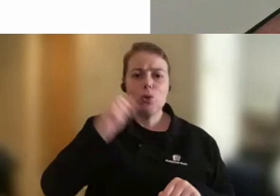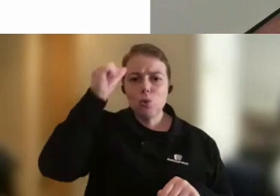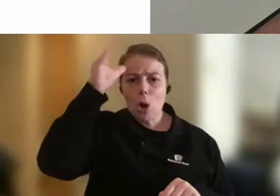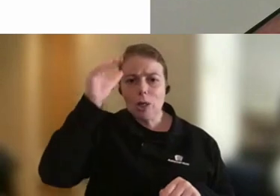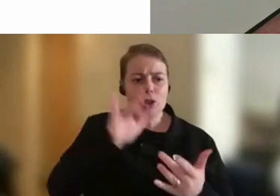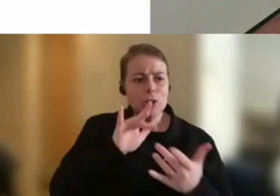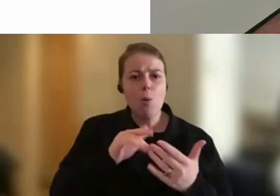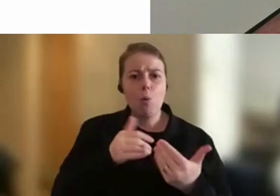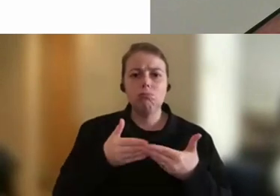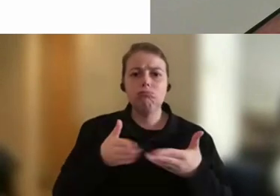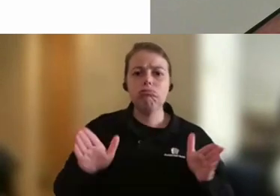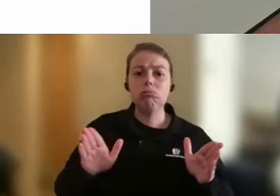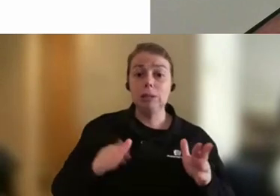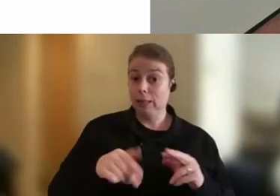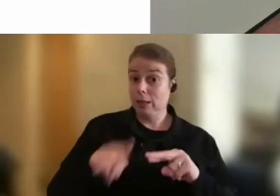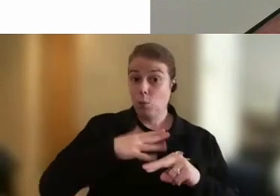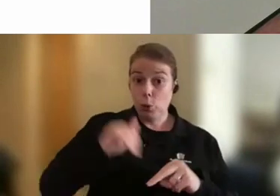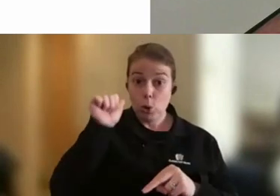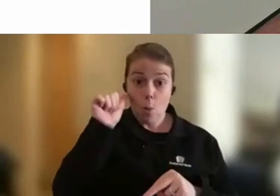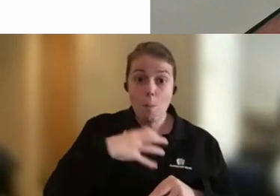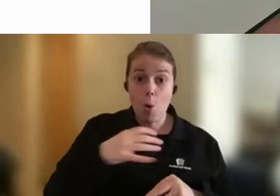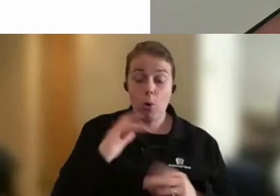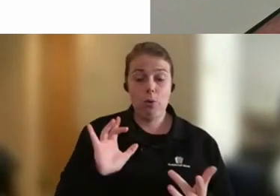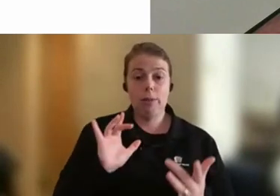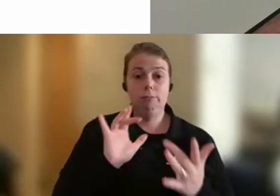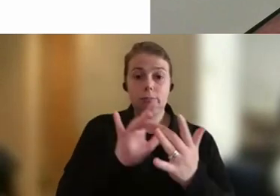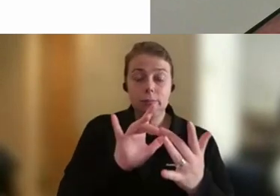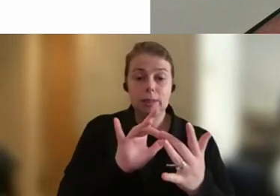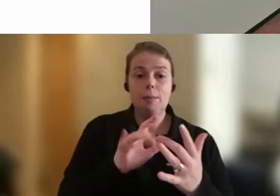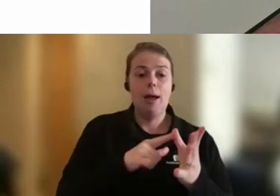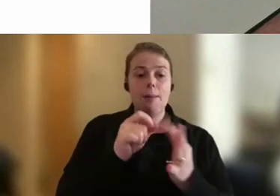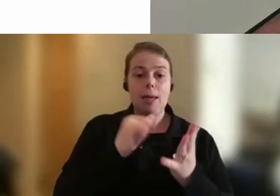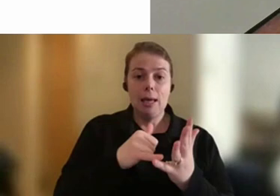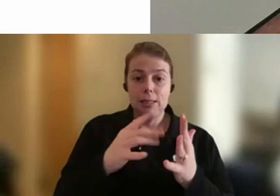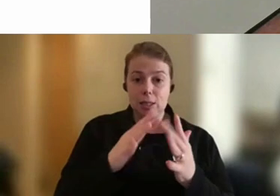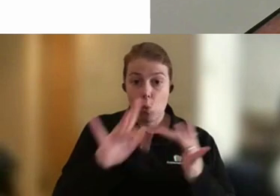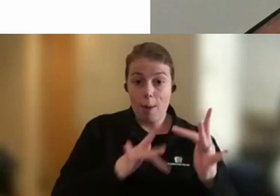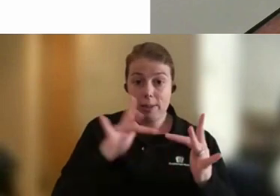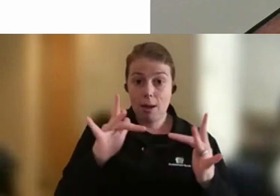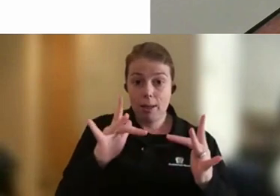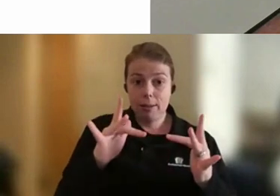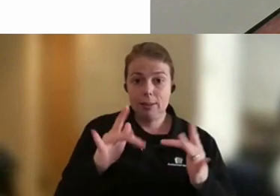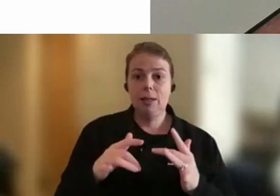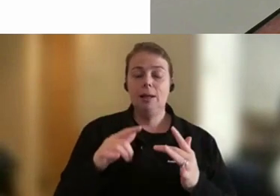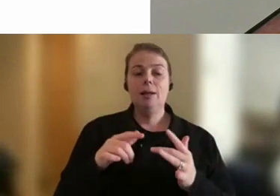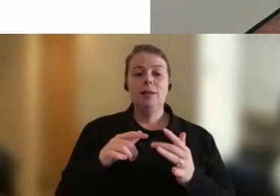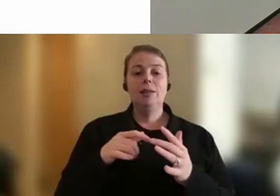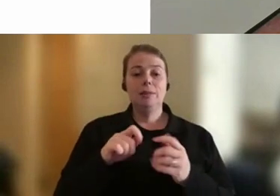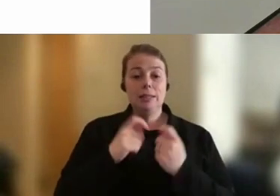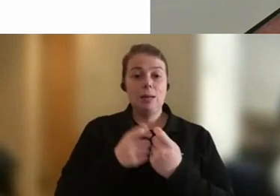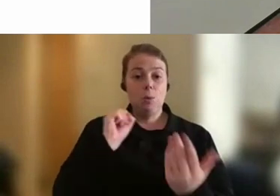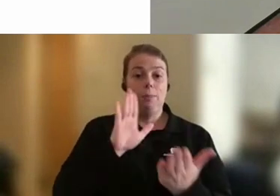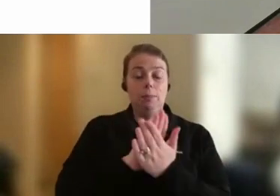you're interested in hearing more, you can sign up via the APSC website. The APSC events team should be putting the URL in the chat function now.